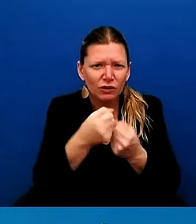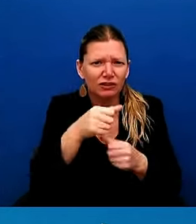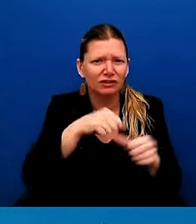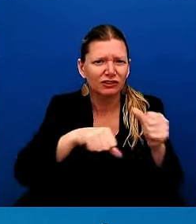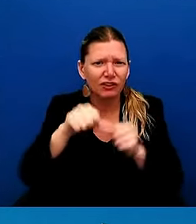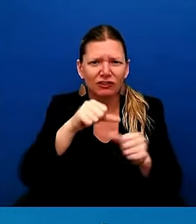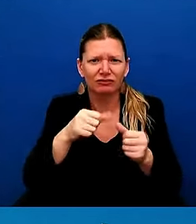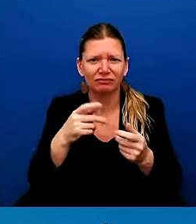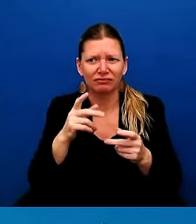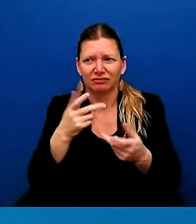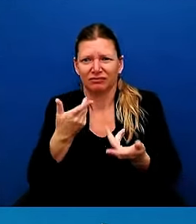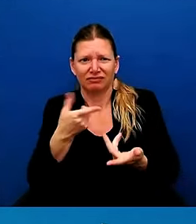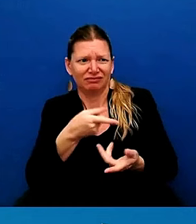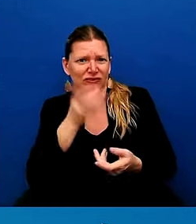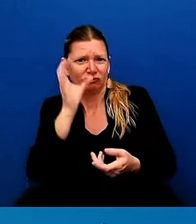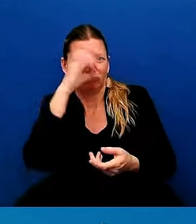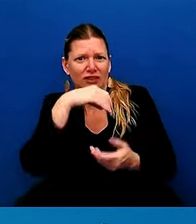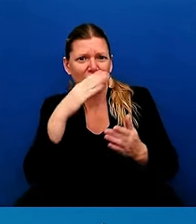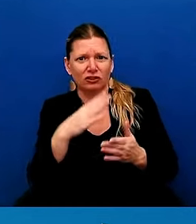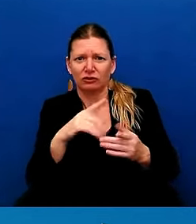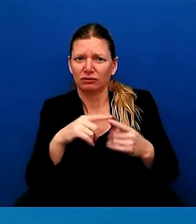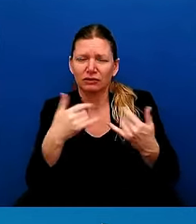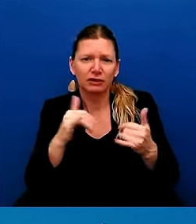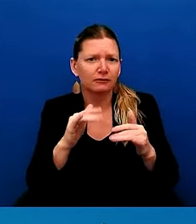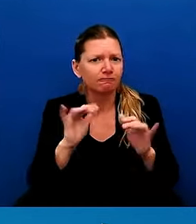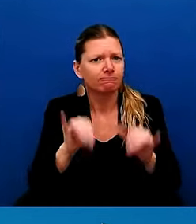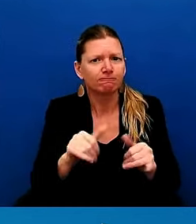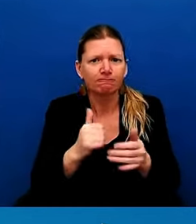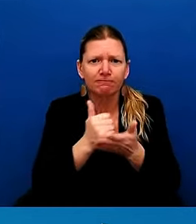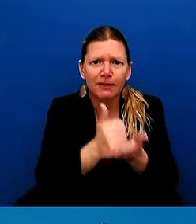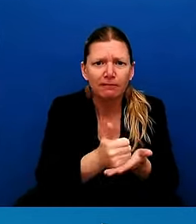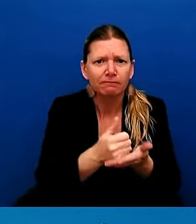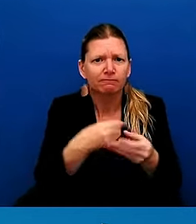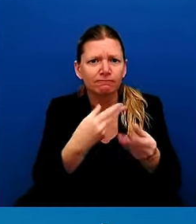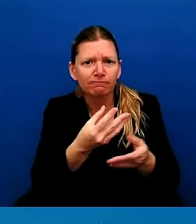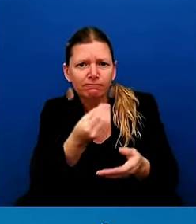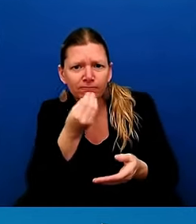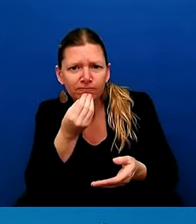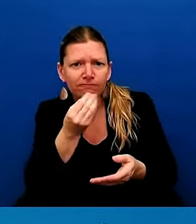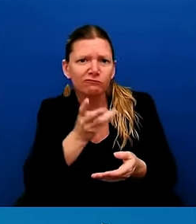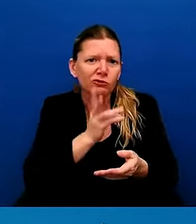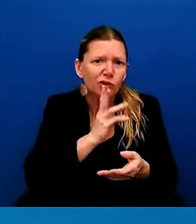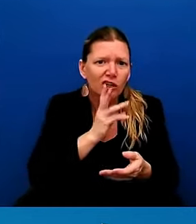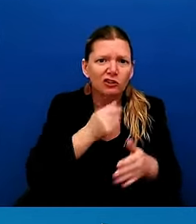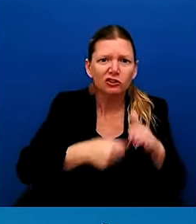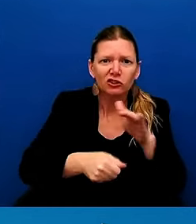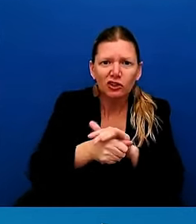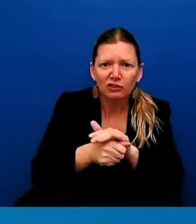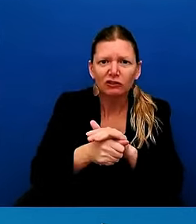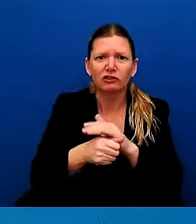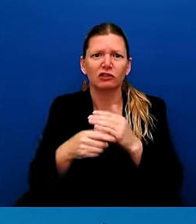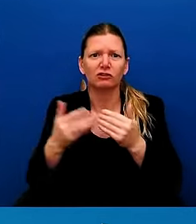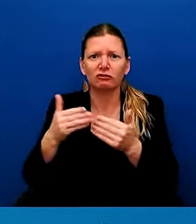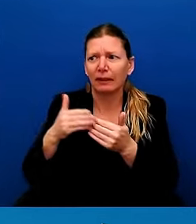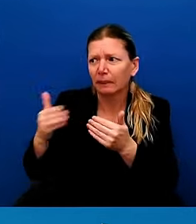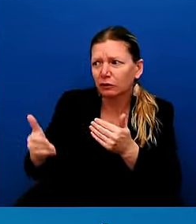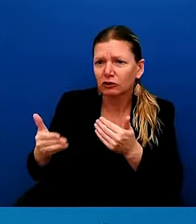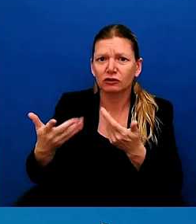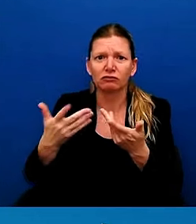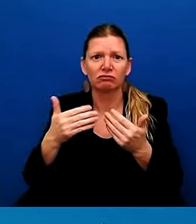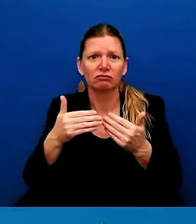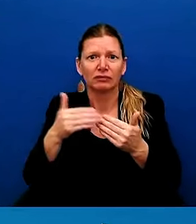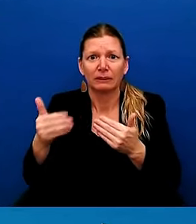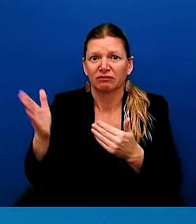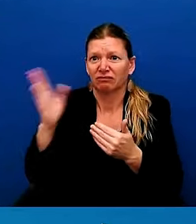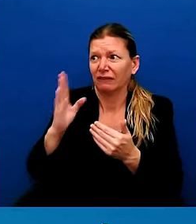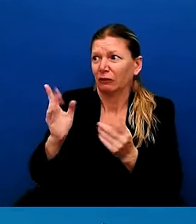water, shelter for their neighbors. And that neighbor may be somebody they've never met before but are doing the work of helping each